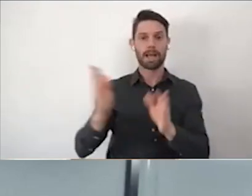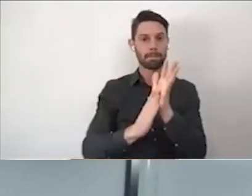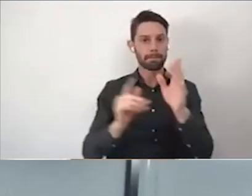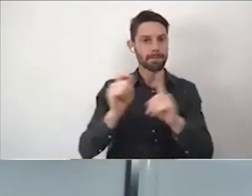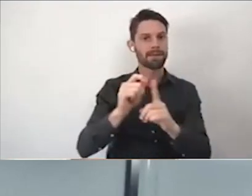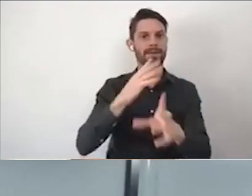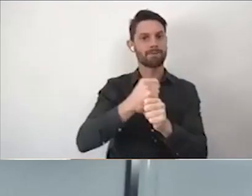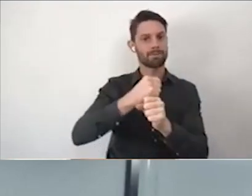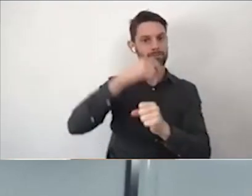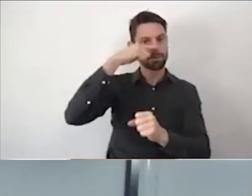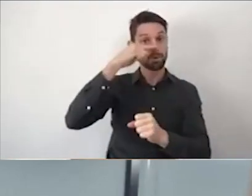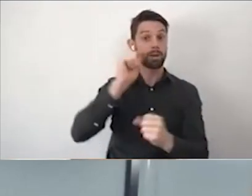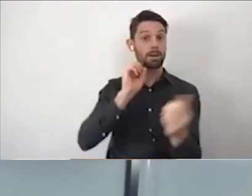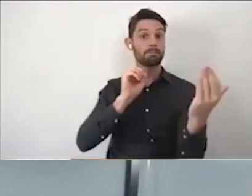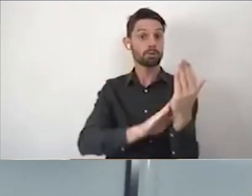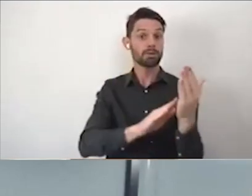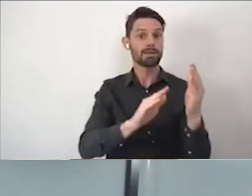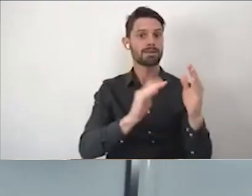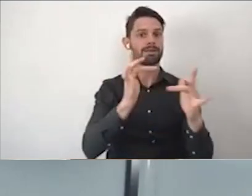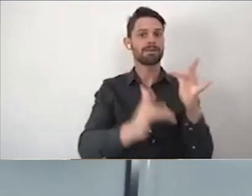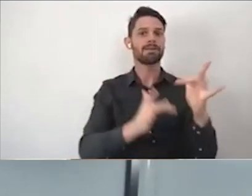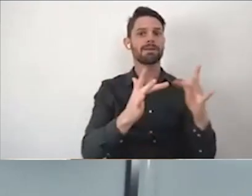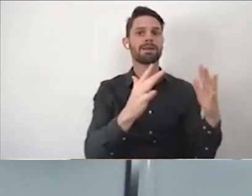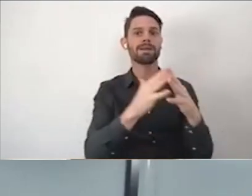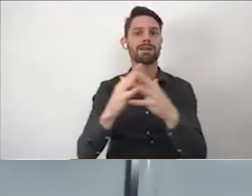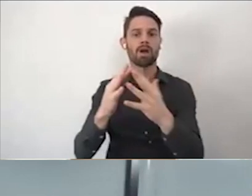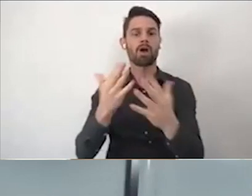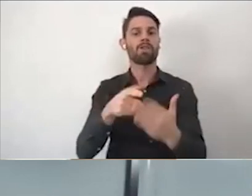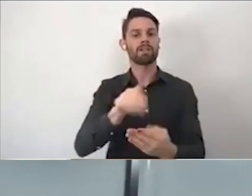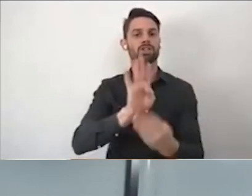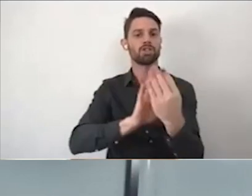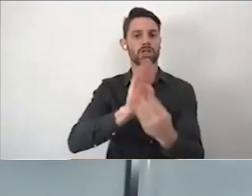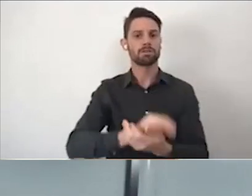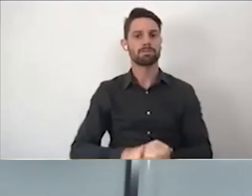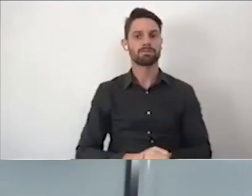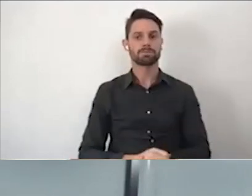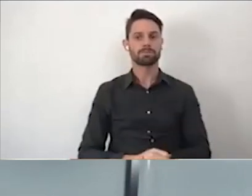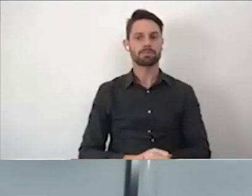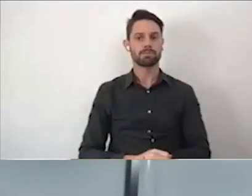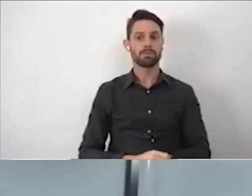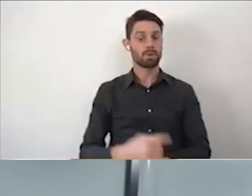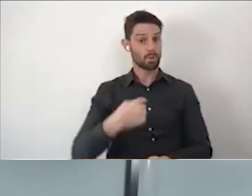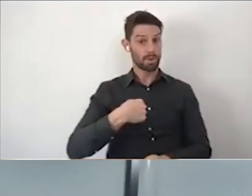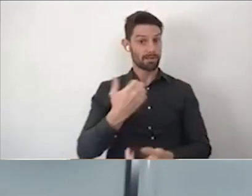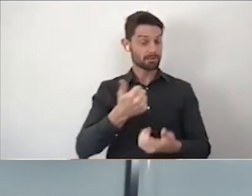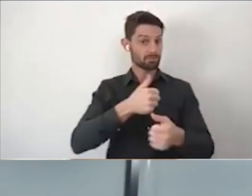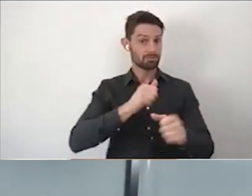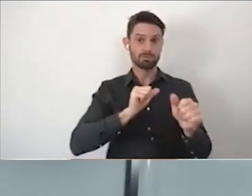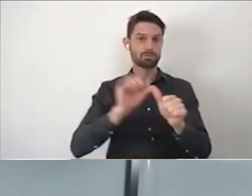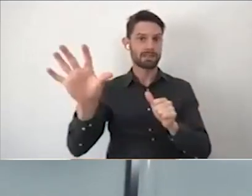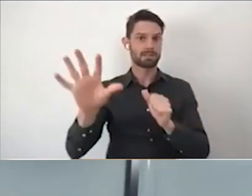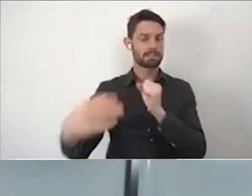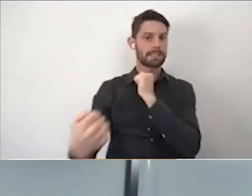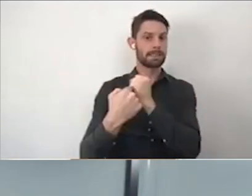So, we've had a huge uptake today from all sides of Federal Parliament and the disability community for this briefing.